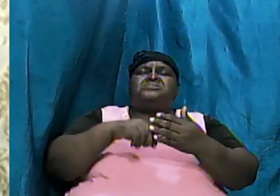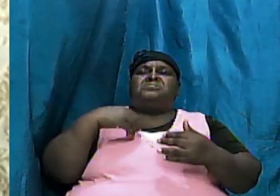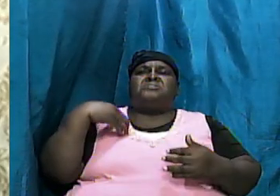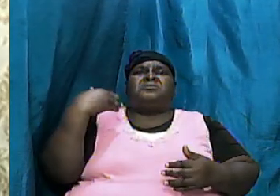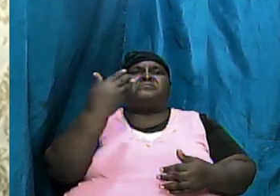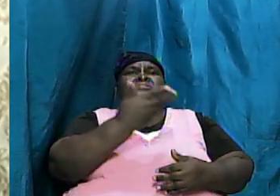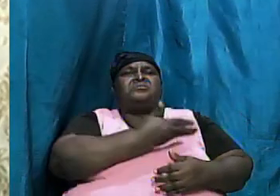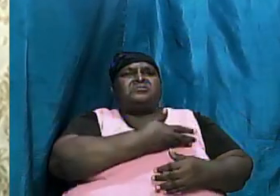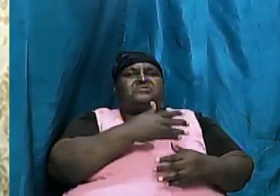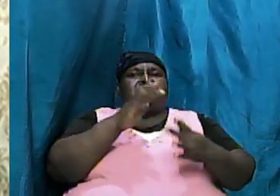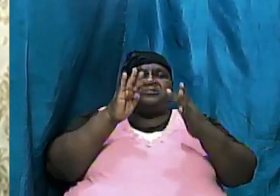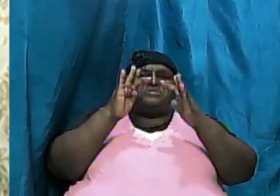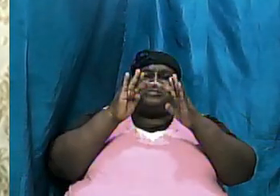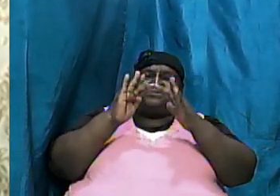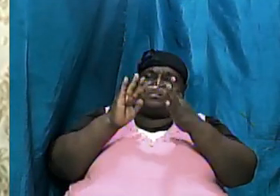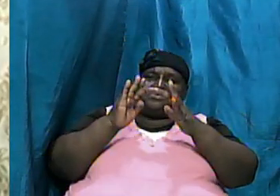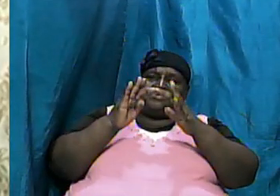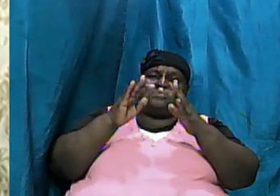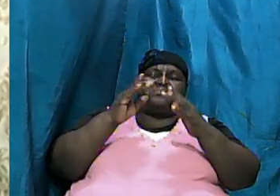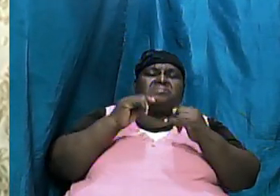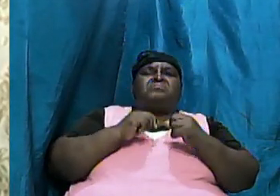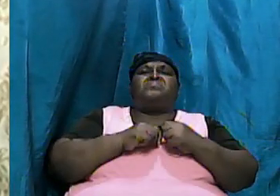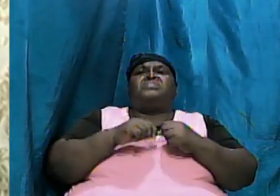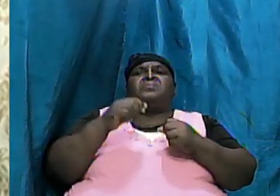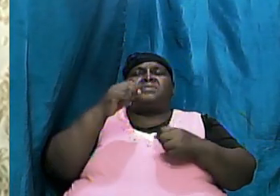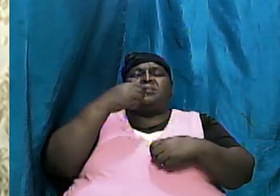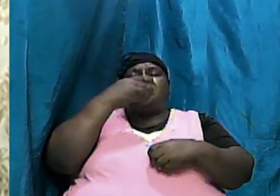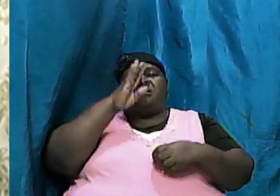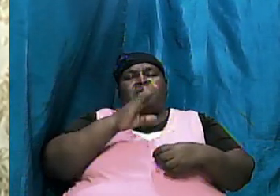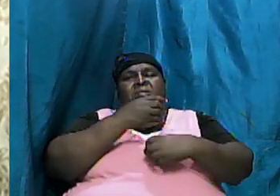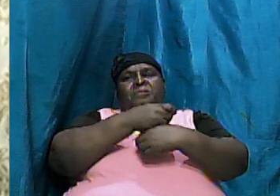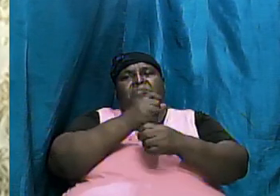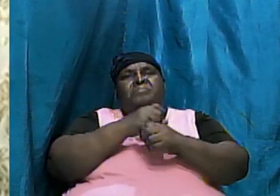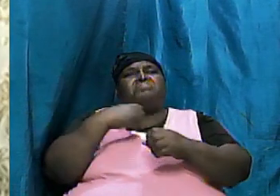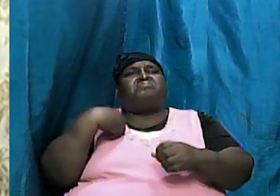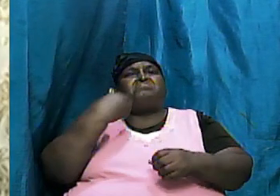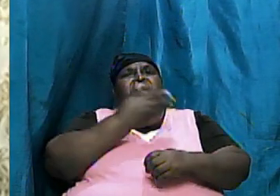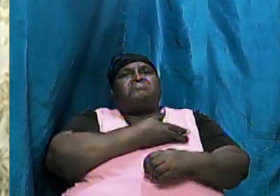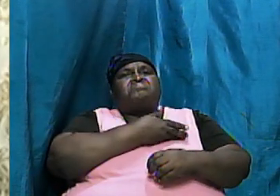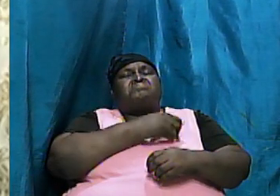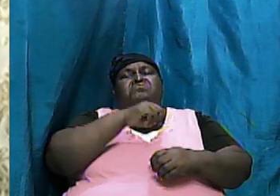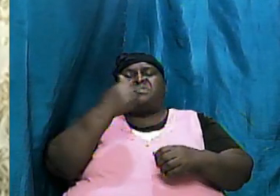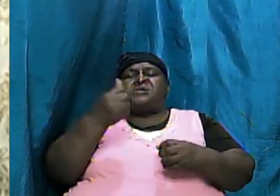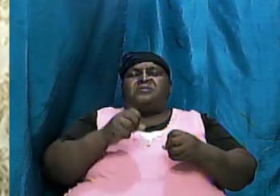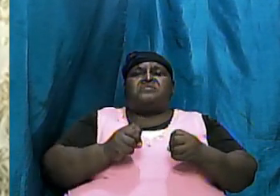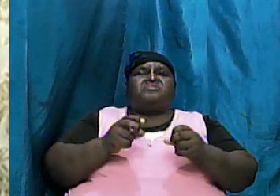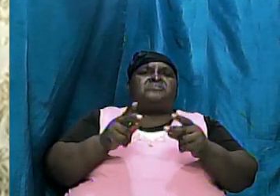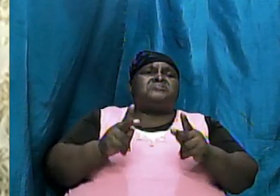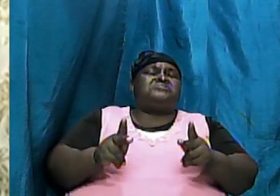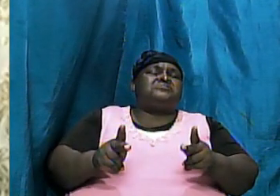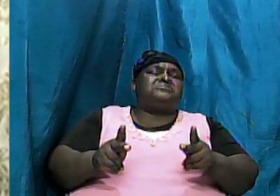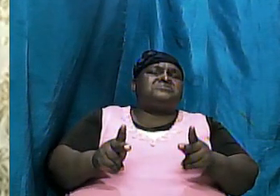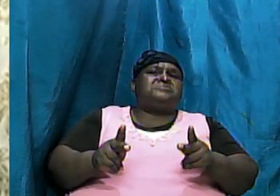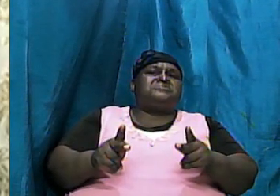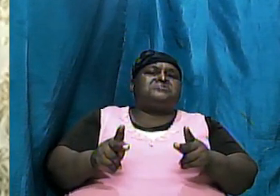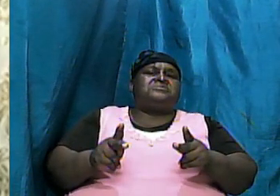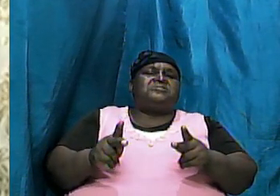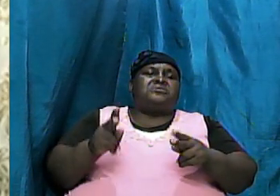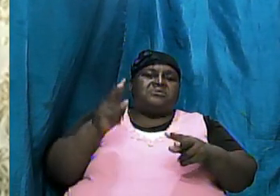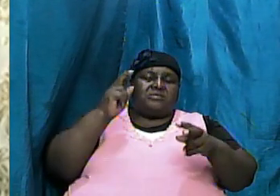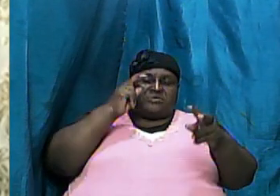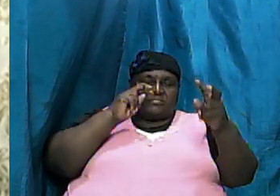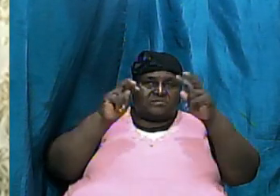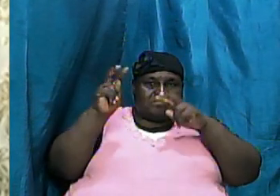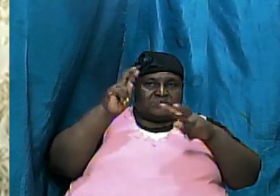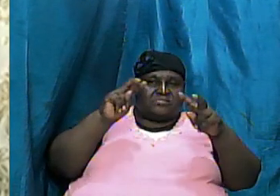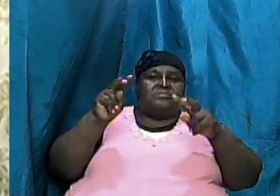tuning in but he has afforded us another opportunity to tune in